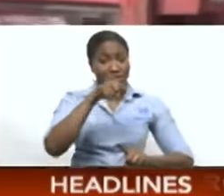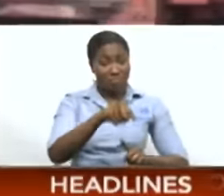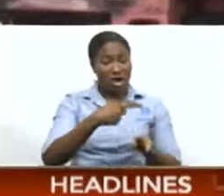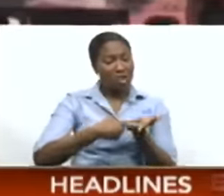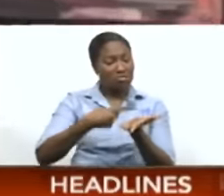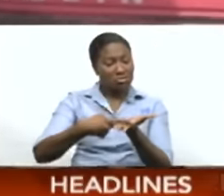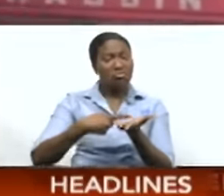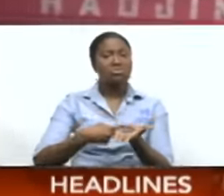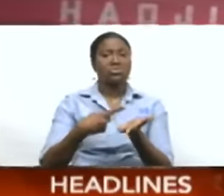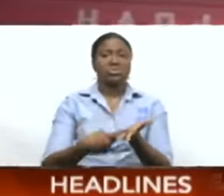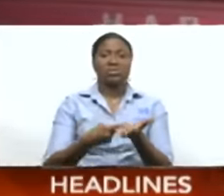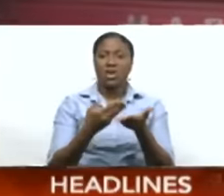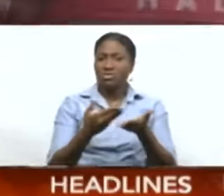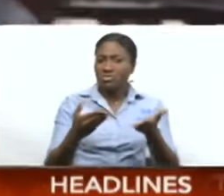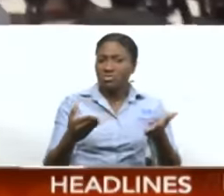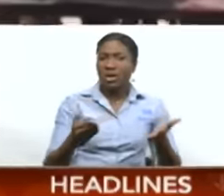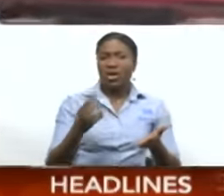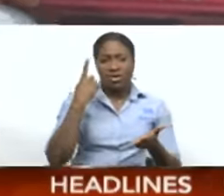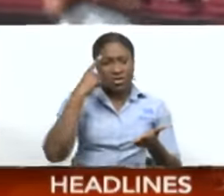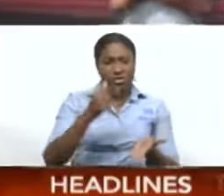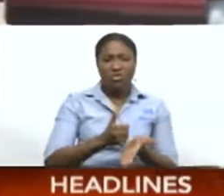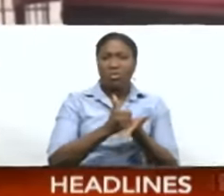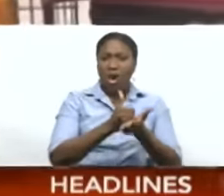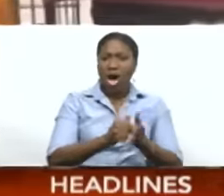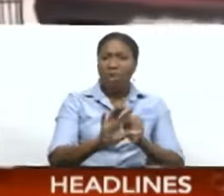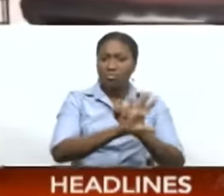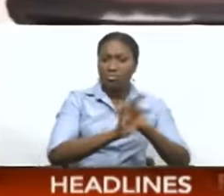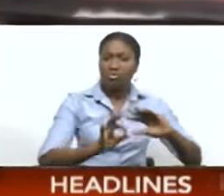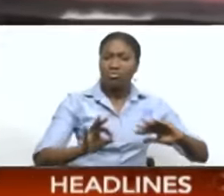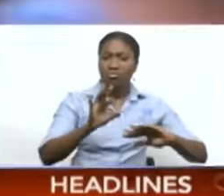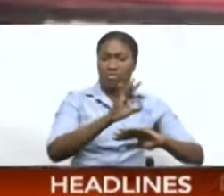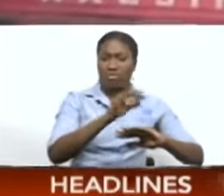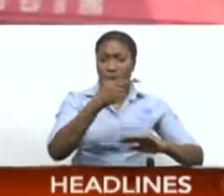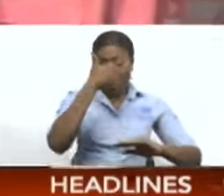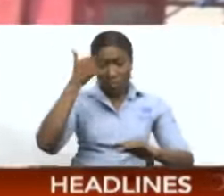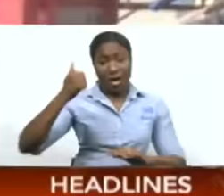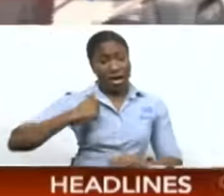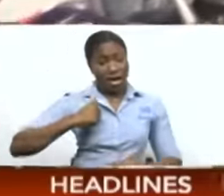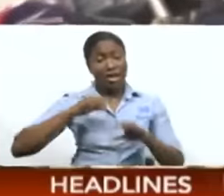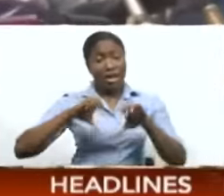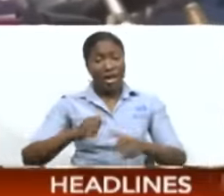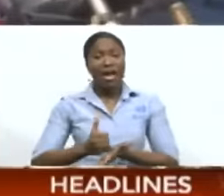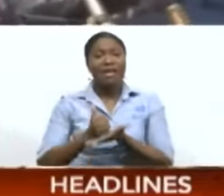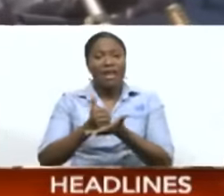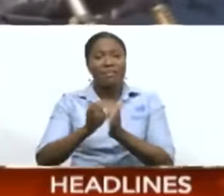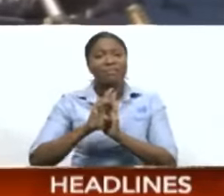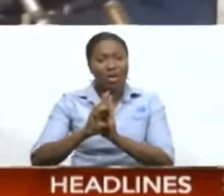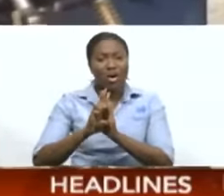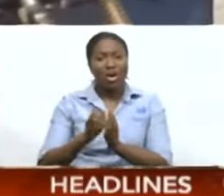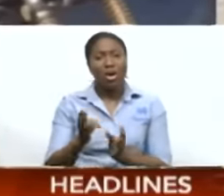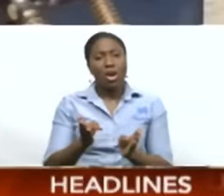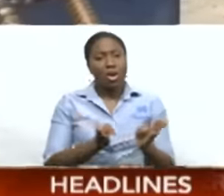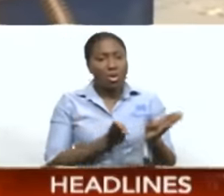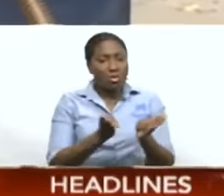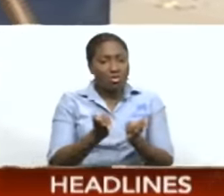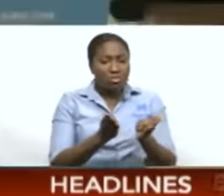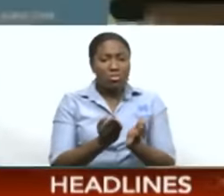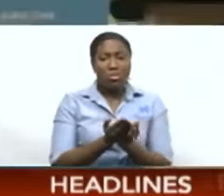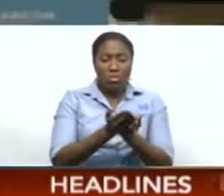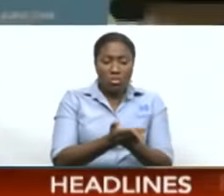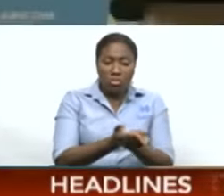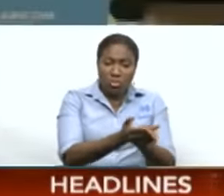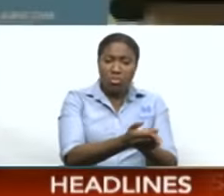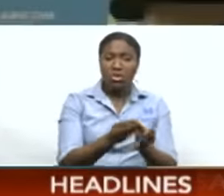Canada's role in assisting with regional security through the acquisition of Border Patrol vessels, police training and cyber security,